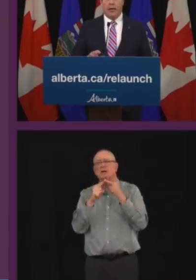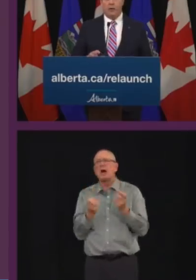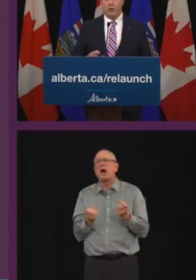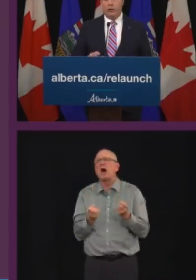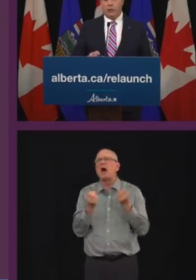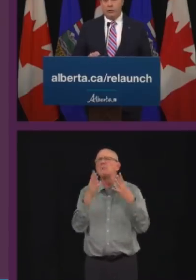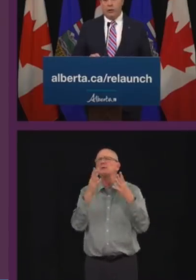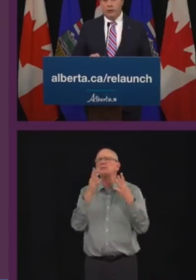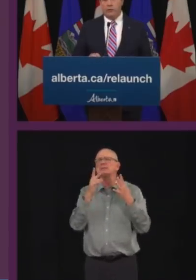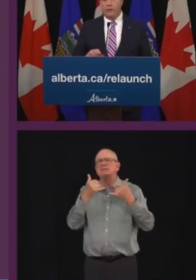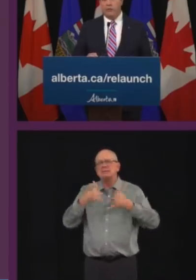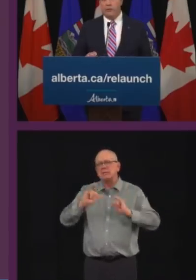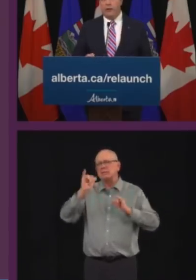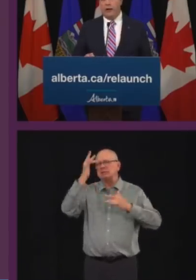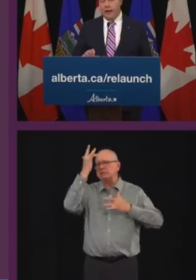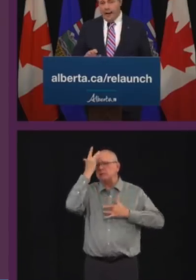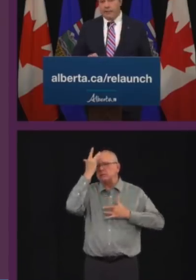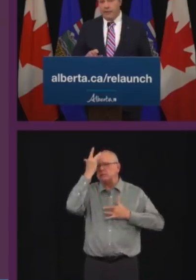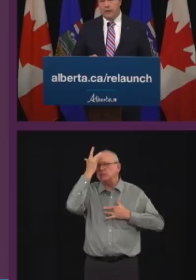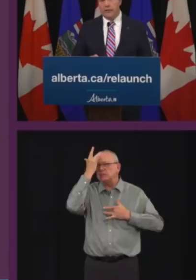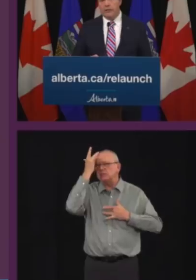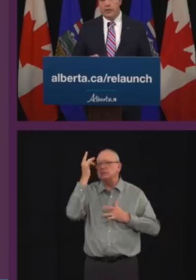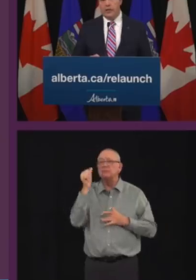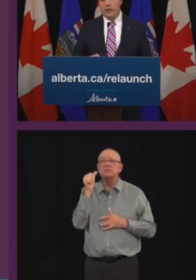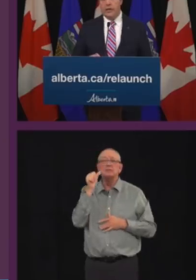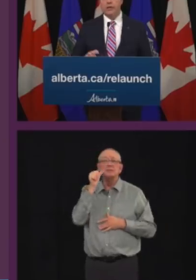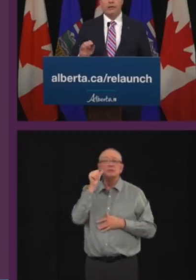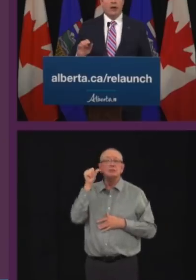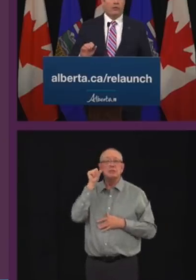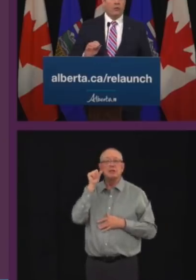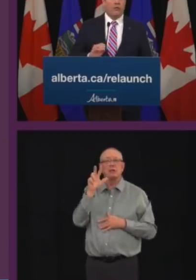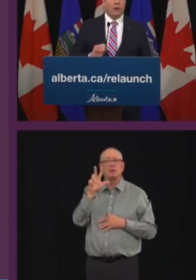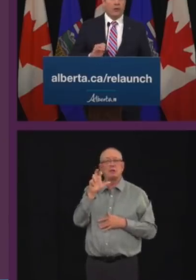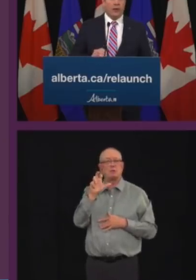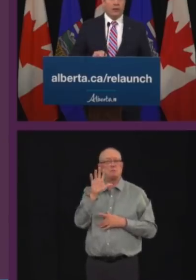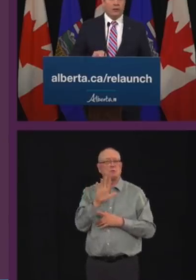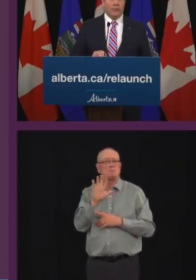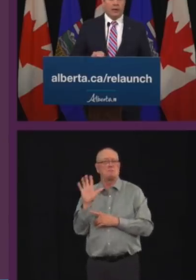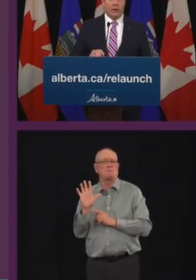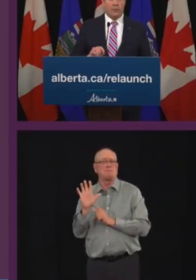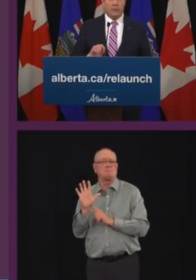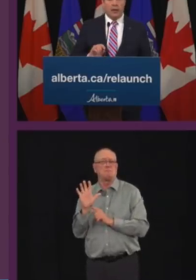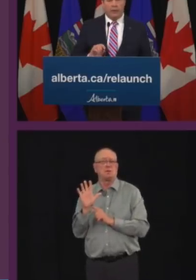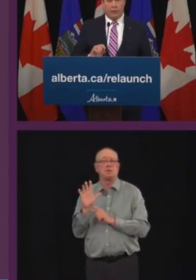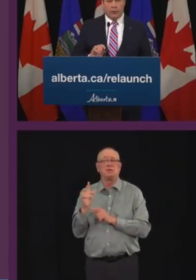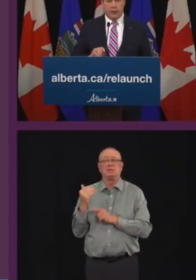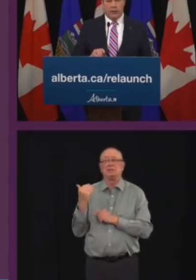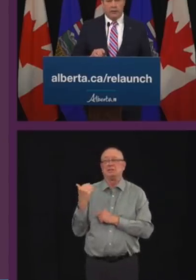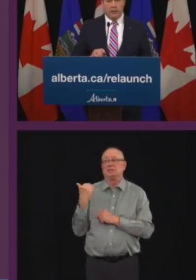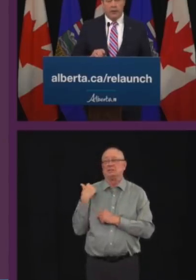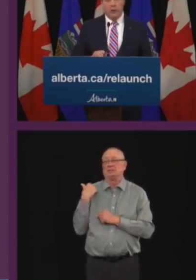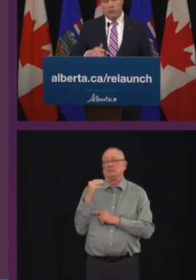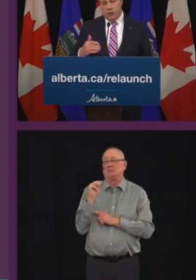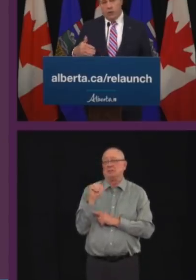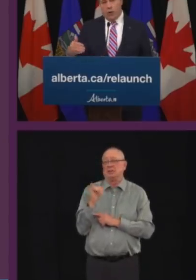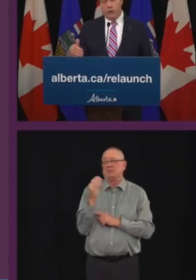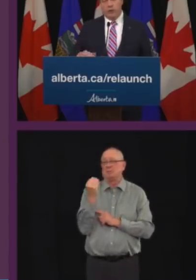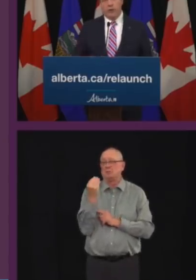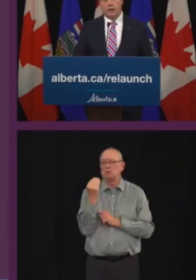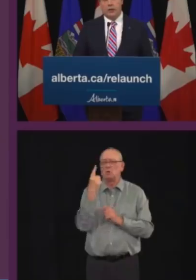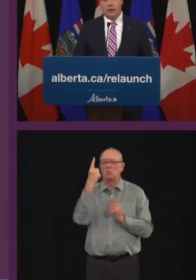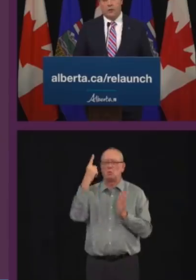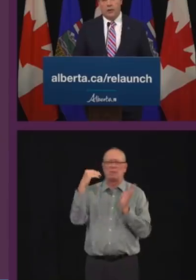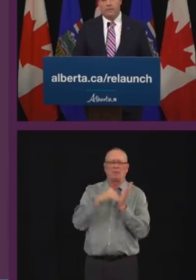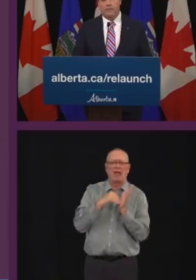Alberta had only 355 active cases, down from over a thousand back on May 14, when we